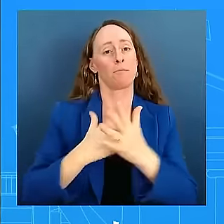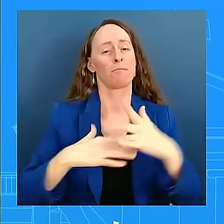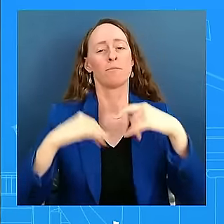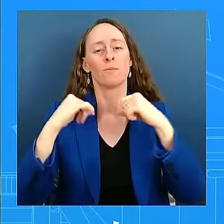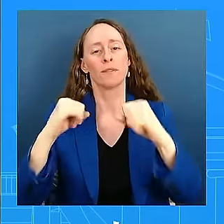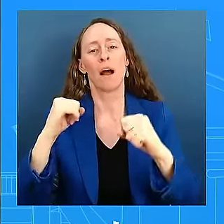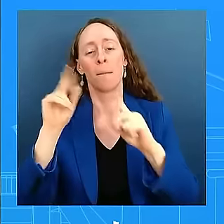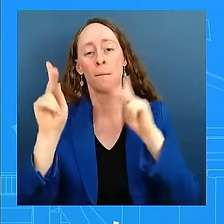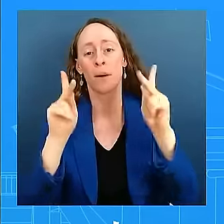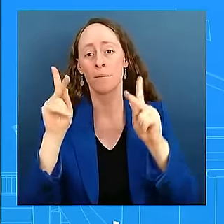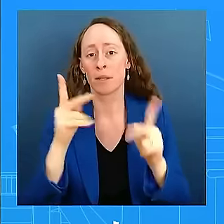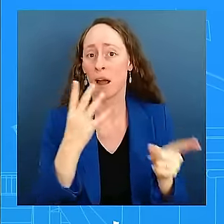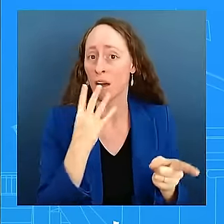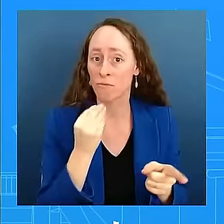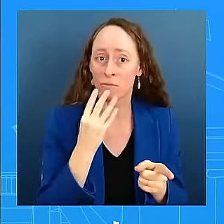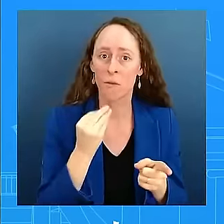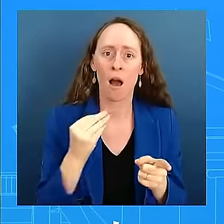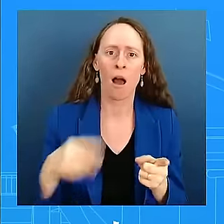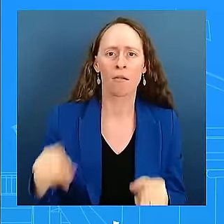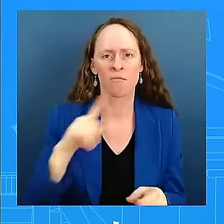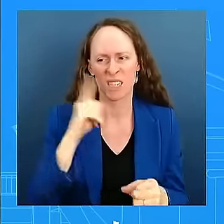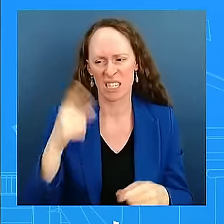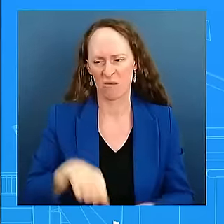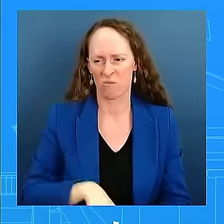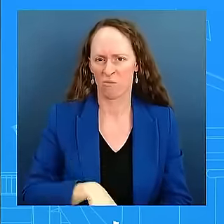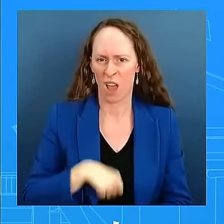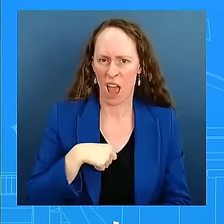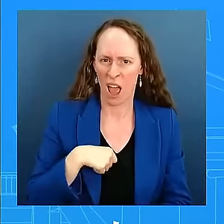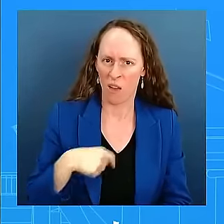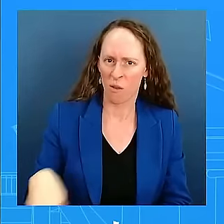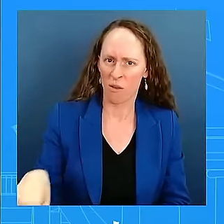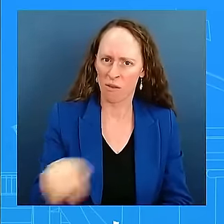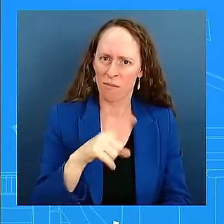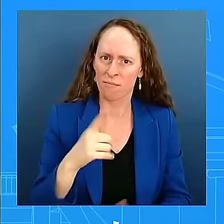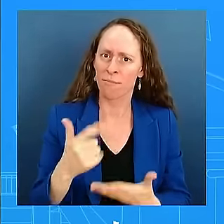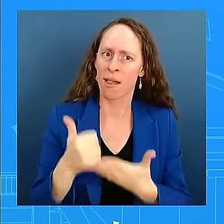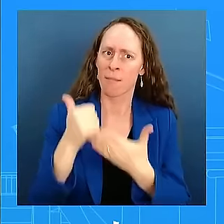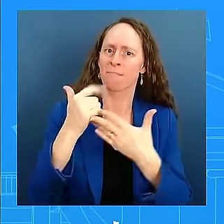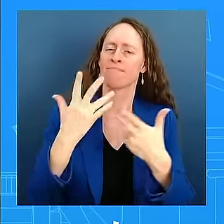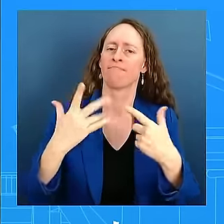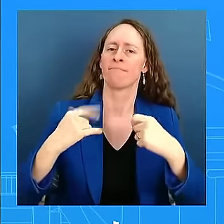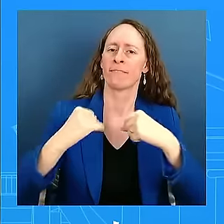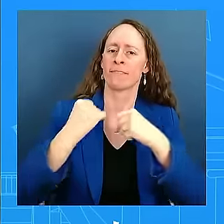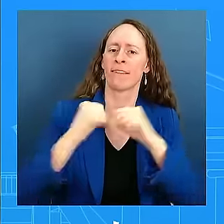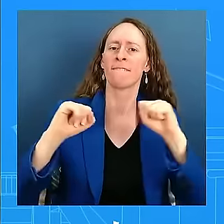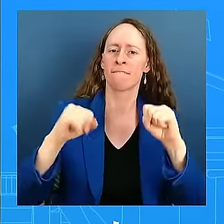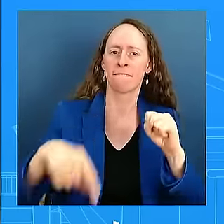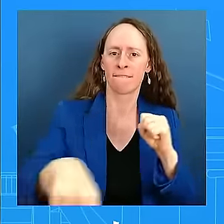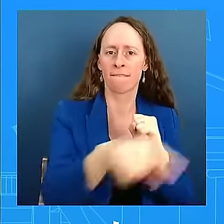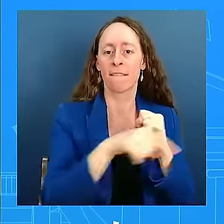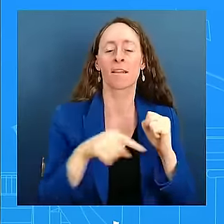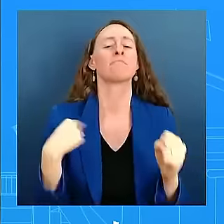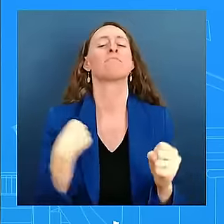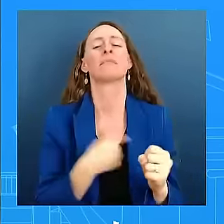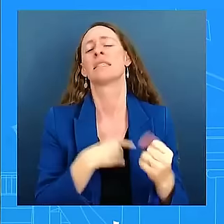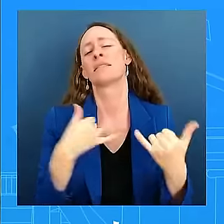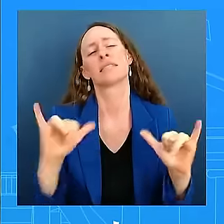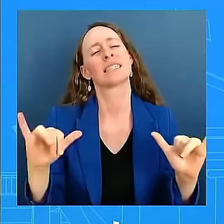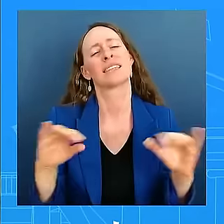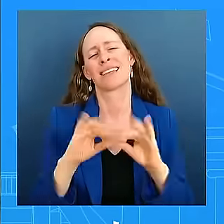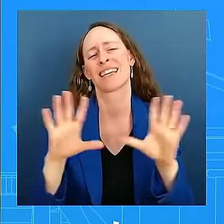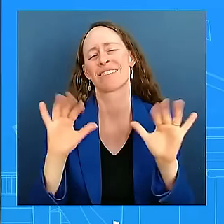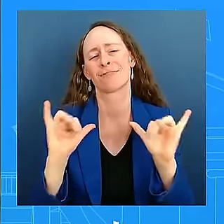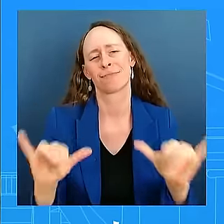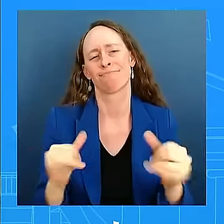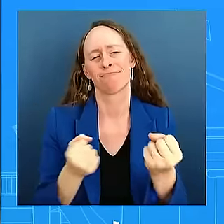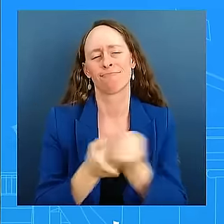proud to be able to have done that. Our commitment continues to be very clear on Israel's security, and that's ironclad. Those